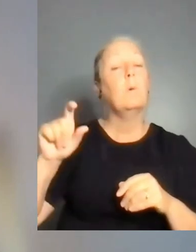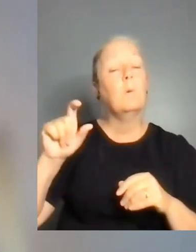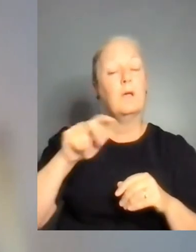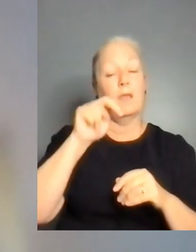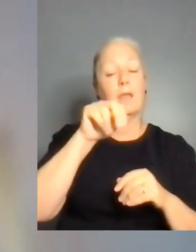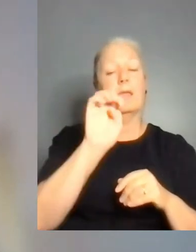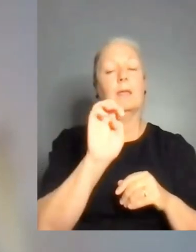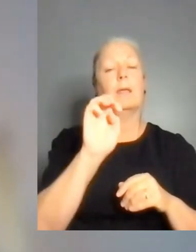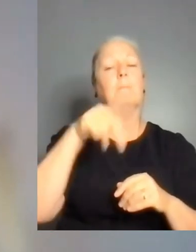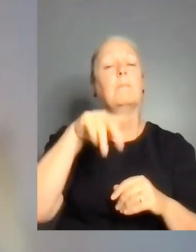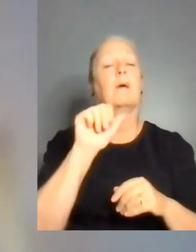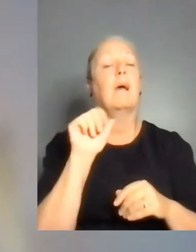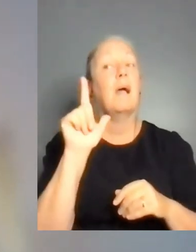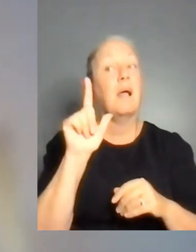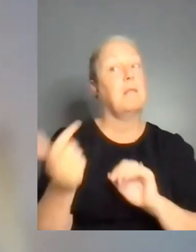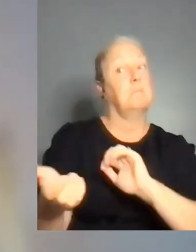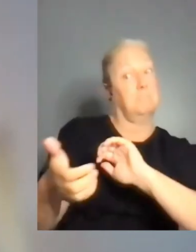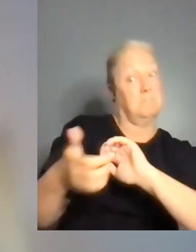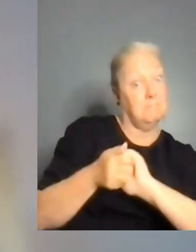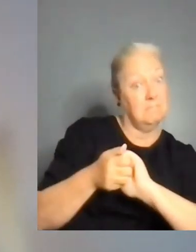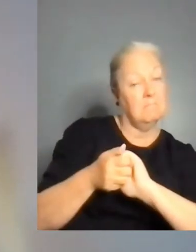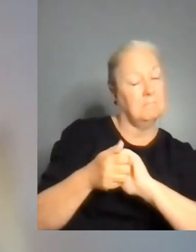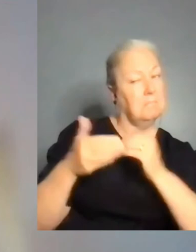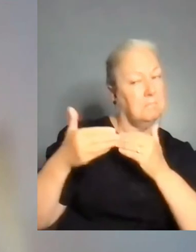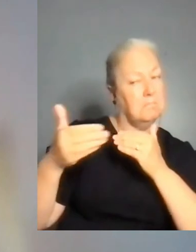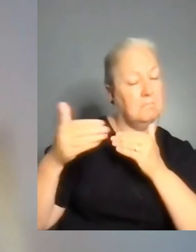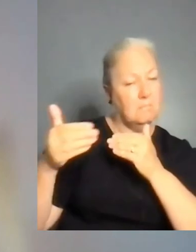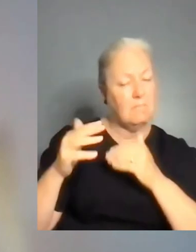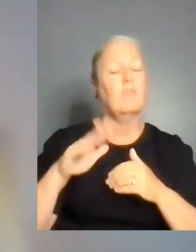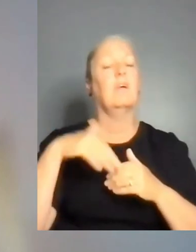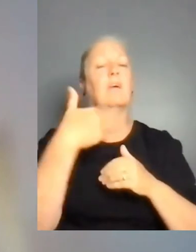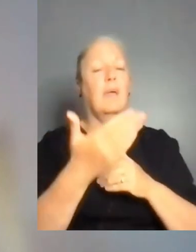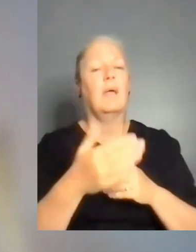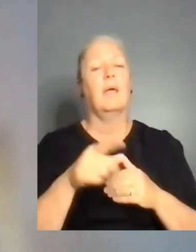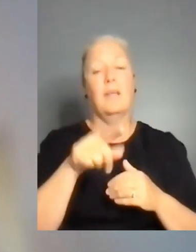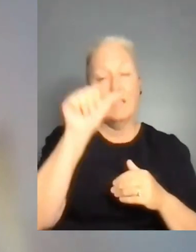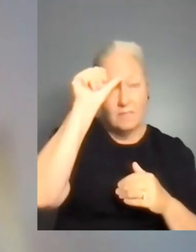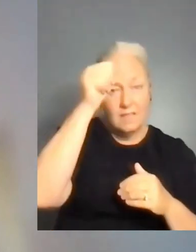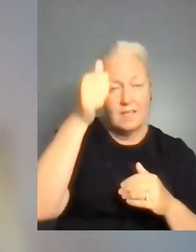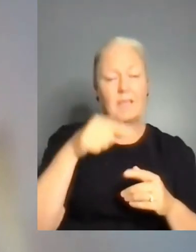And we have started a dialogue with partners in India and Uganda.